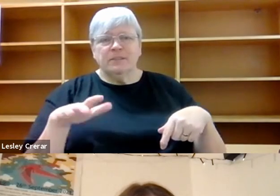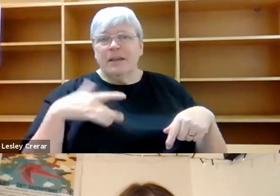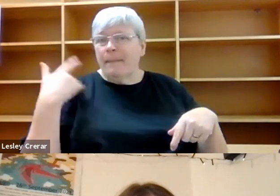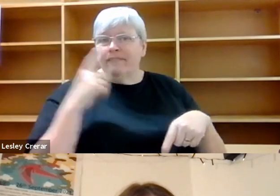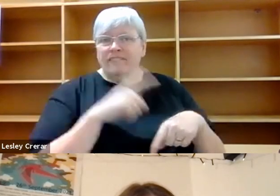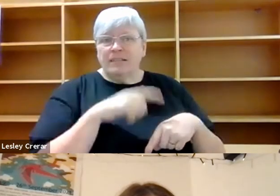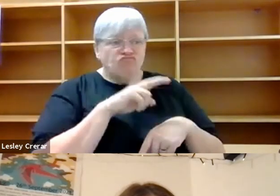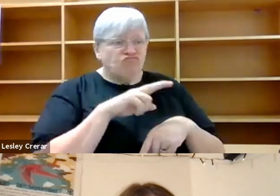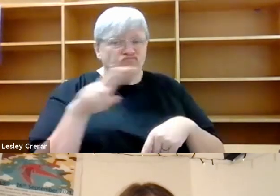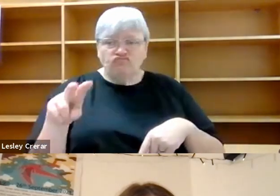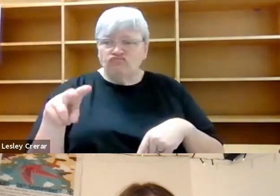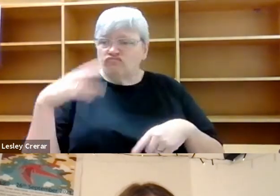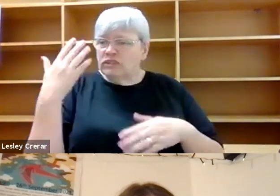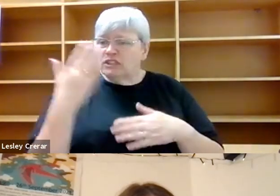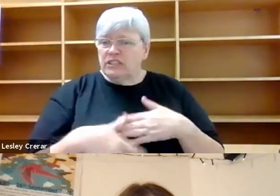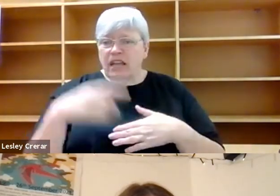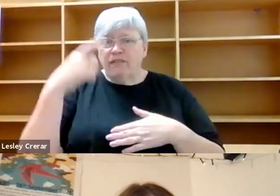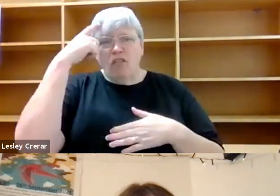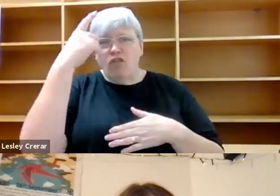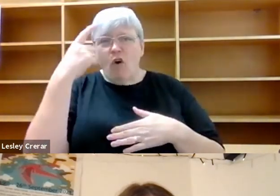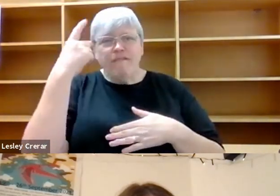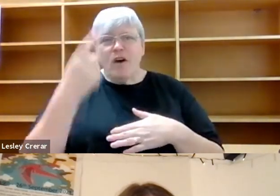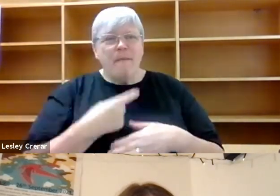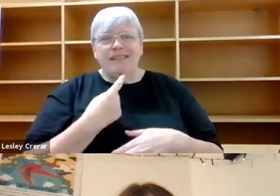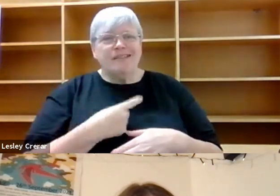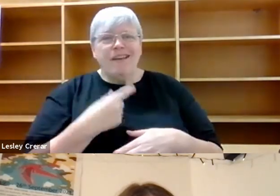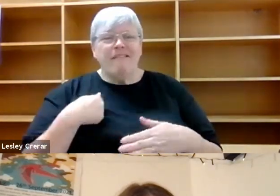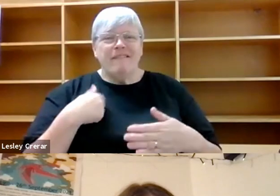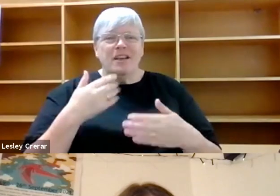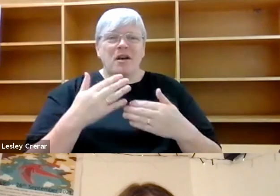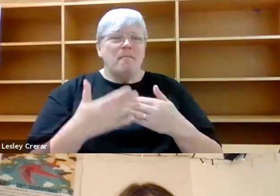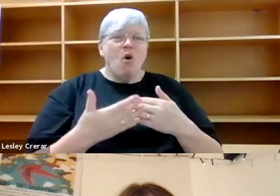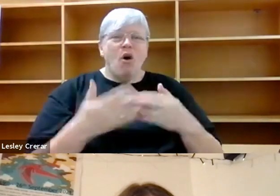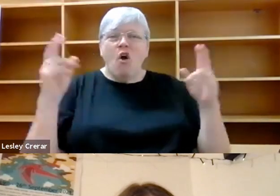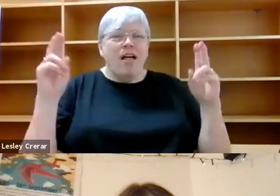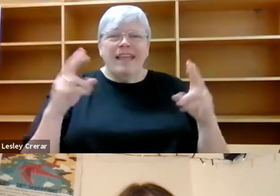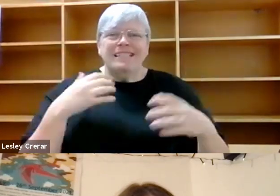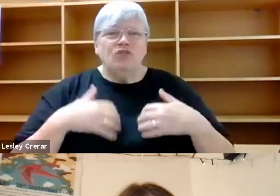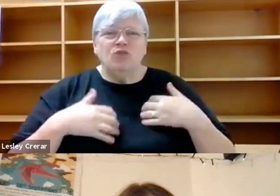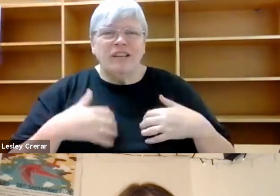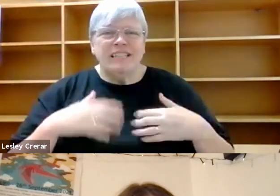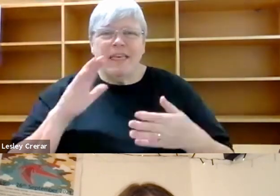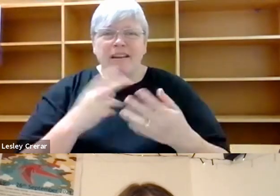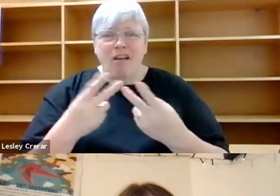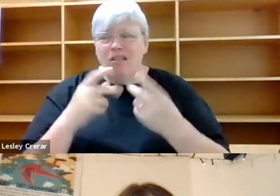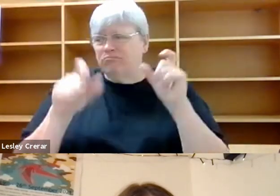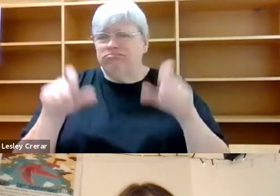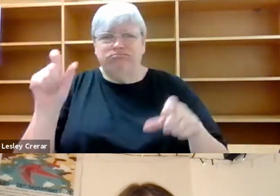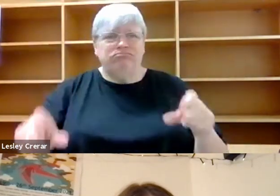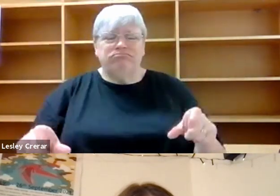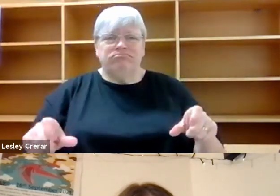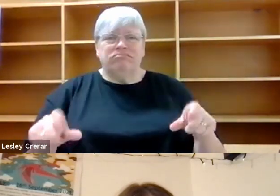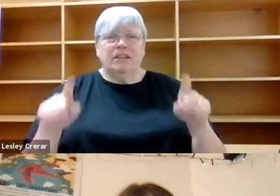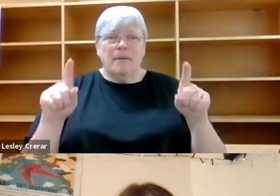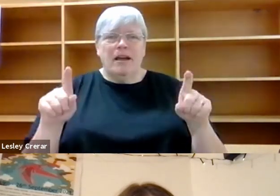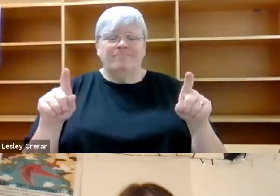but I had never conceived of myself as somebody who was more or less interested in nature than anyone else. But it turns out